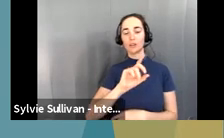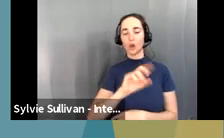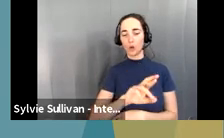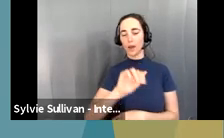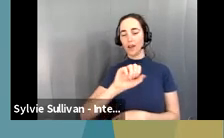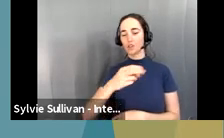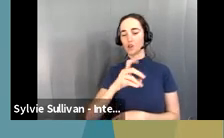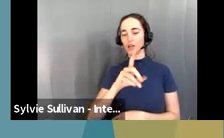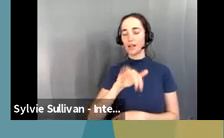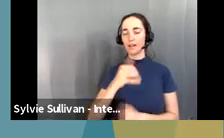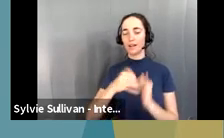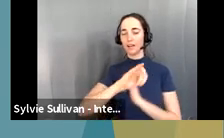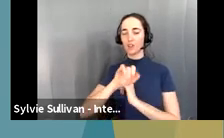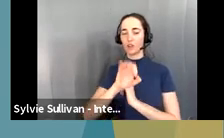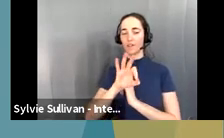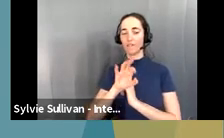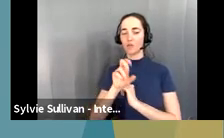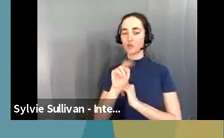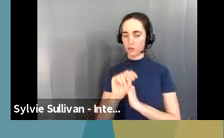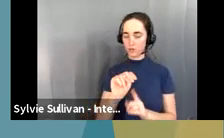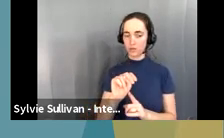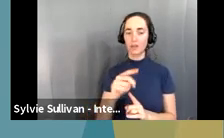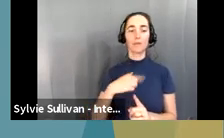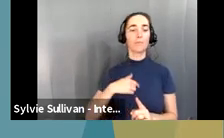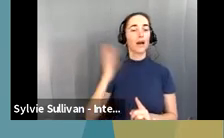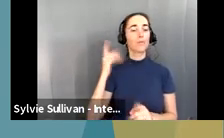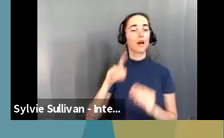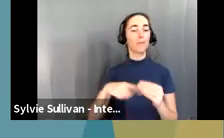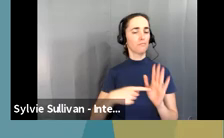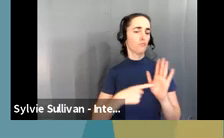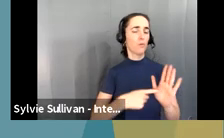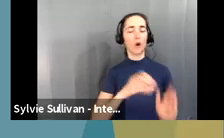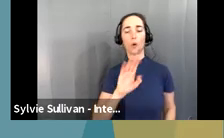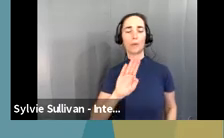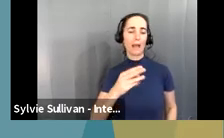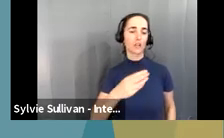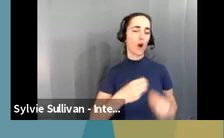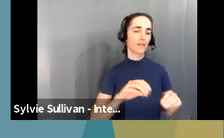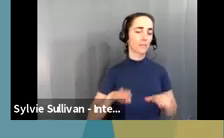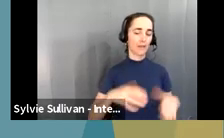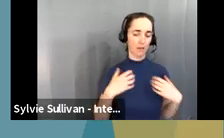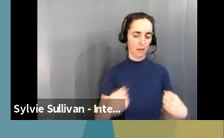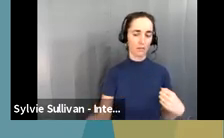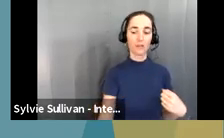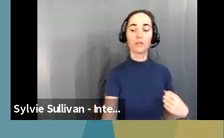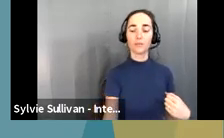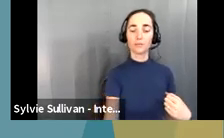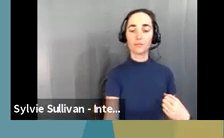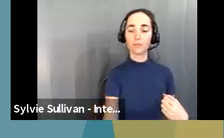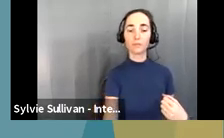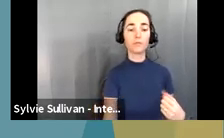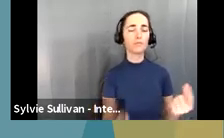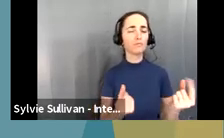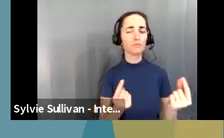and I am going to be presenting on behalf of the Office of Behavioral Health. So, um, what the Office of Behavioral Health